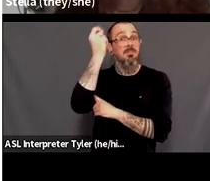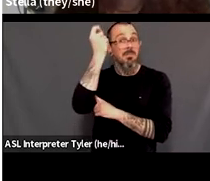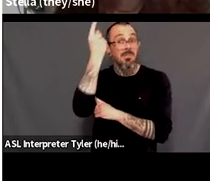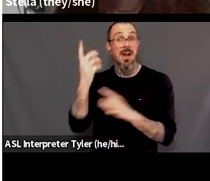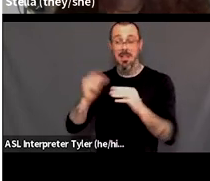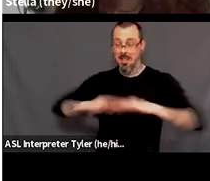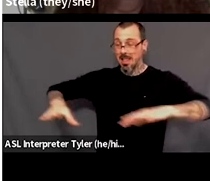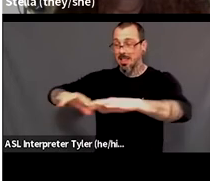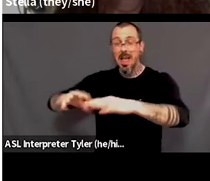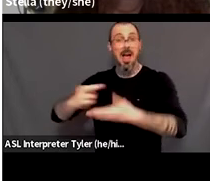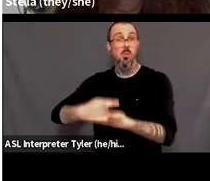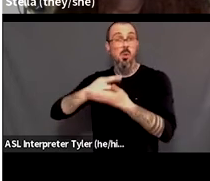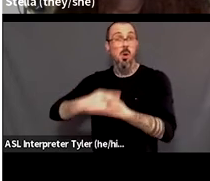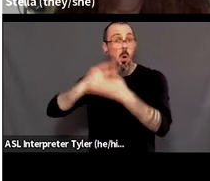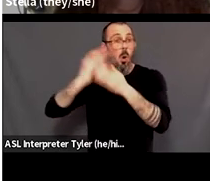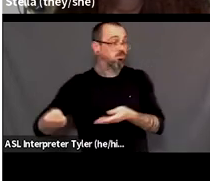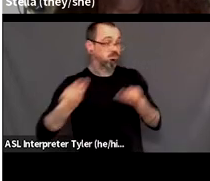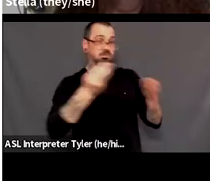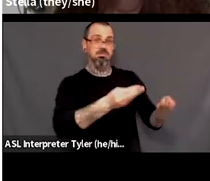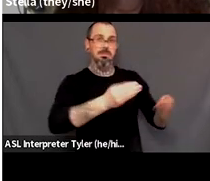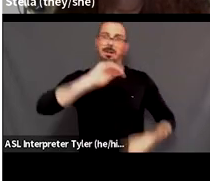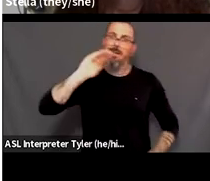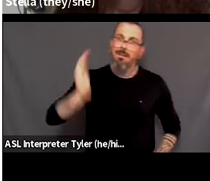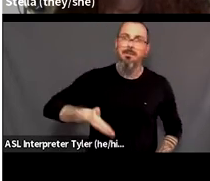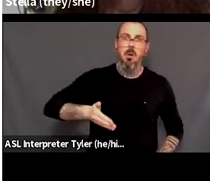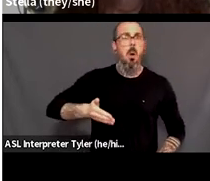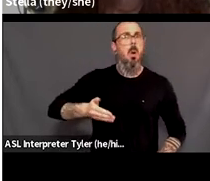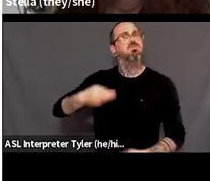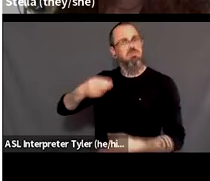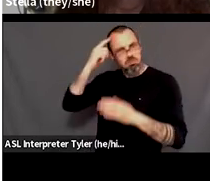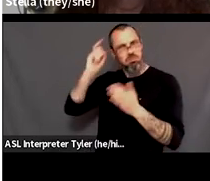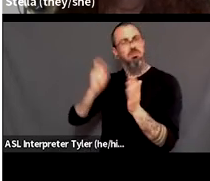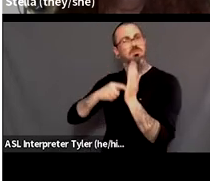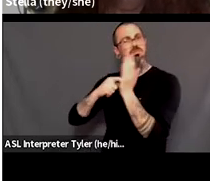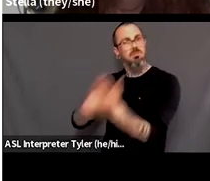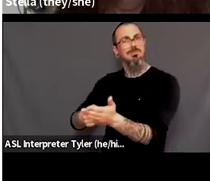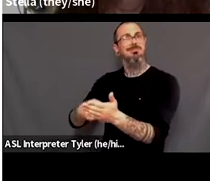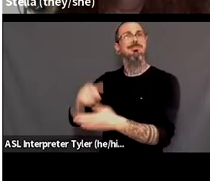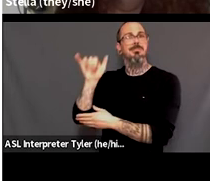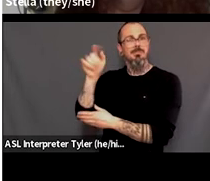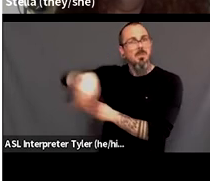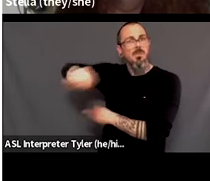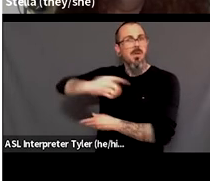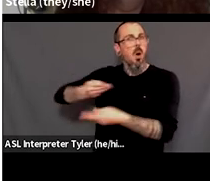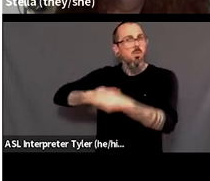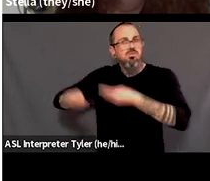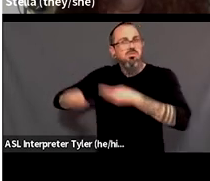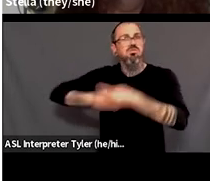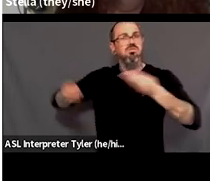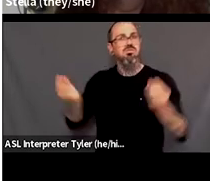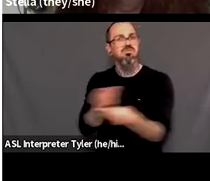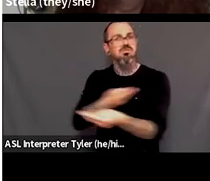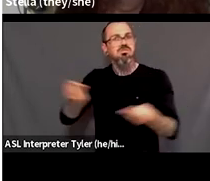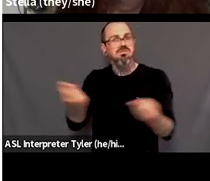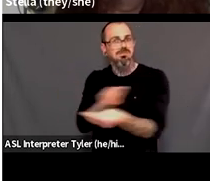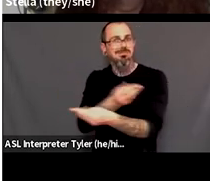but in fact recognized mi'kmaugh and maliseet title and established the rules for what was going to be an ongoing relationship between nations